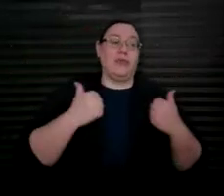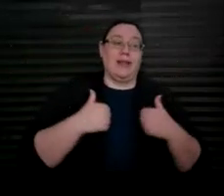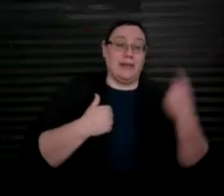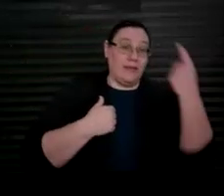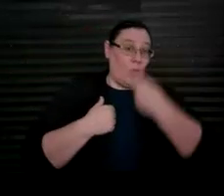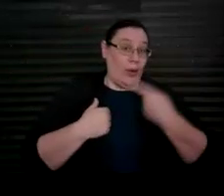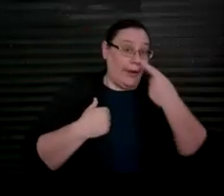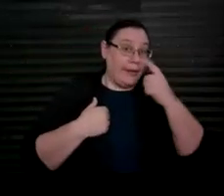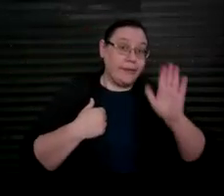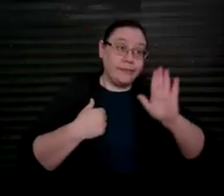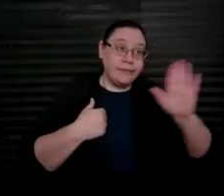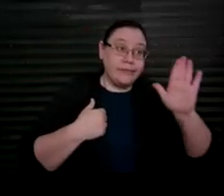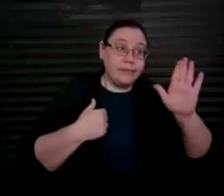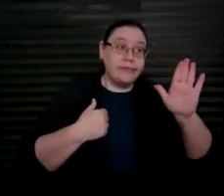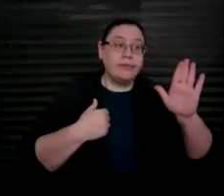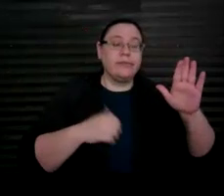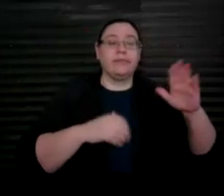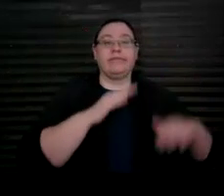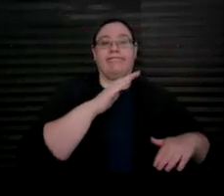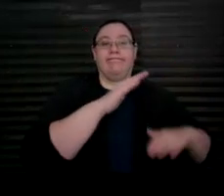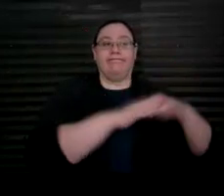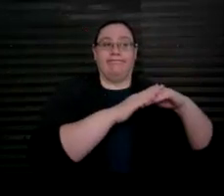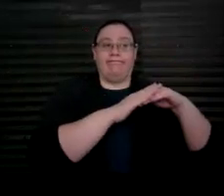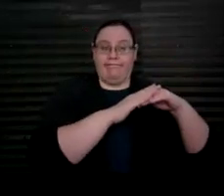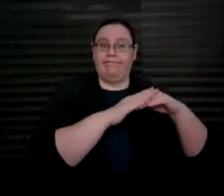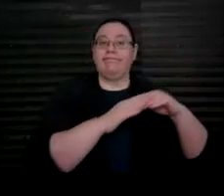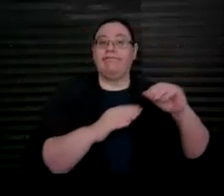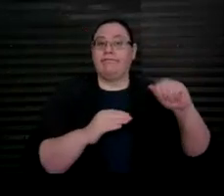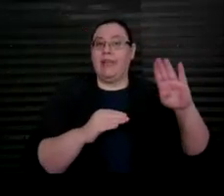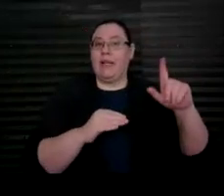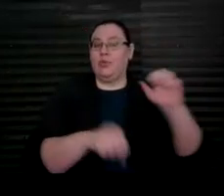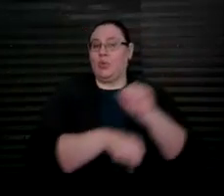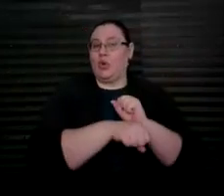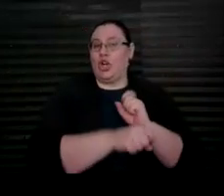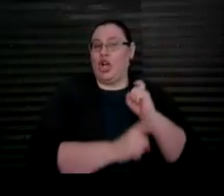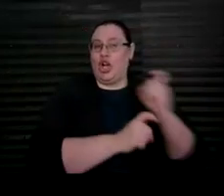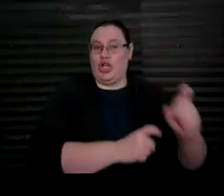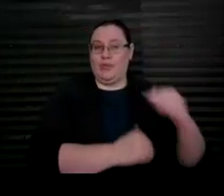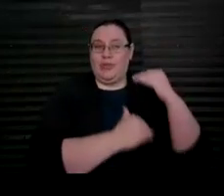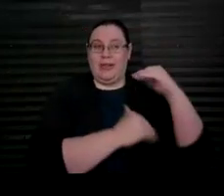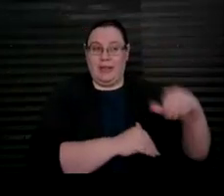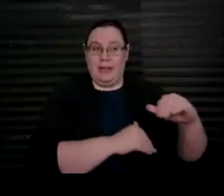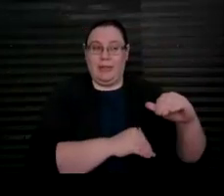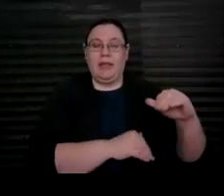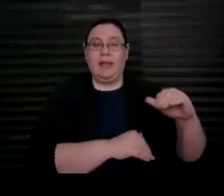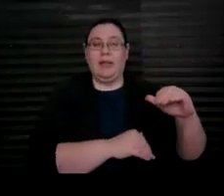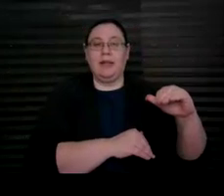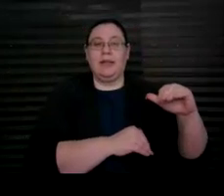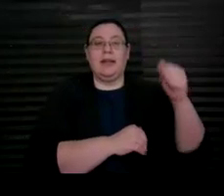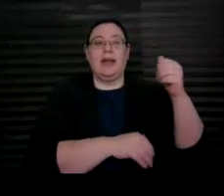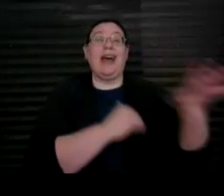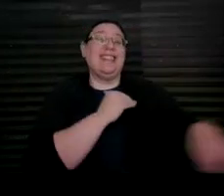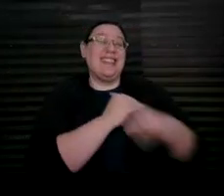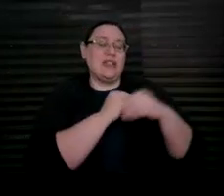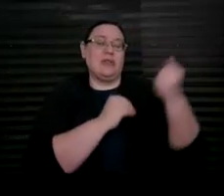Hawaii, that additional ABLE to Work contribution limit is an extra $16